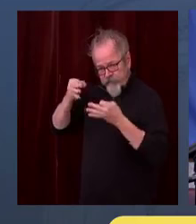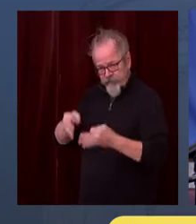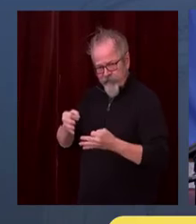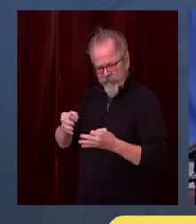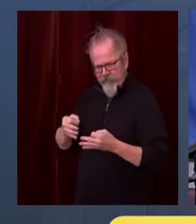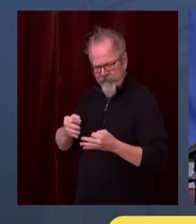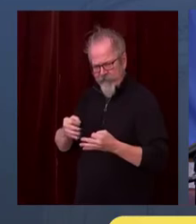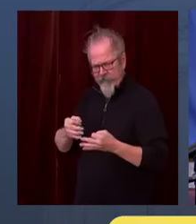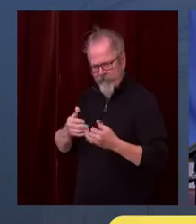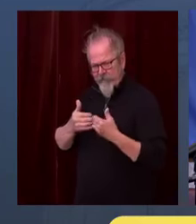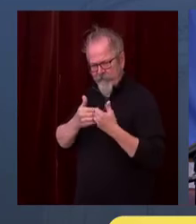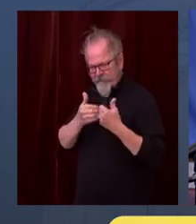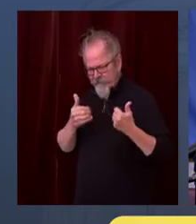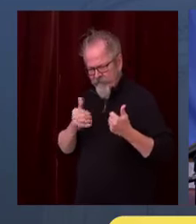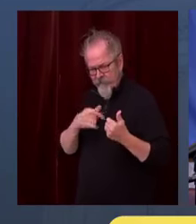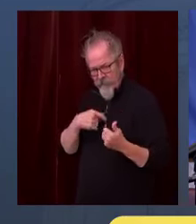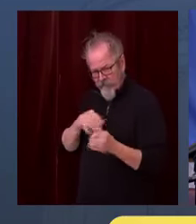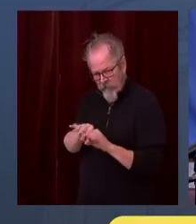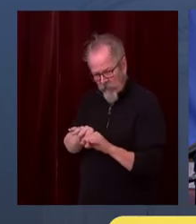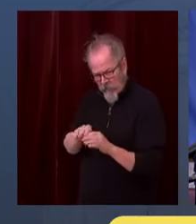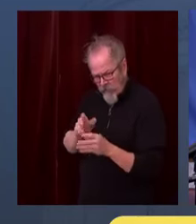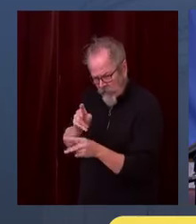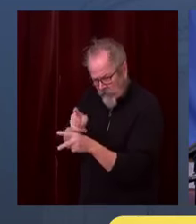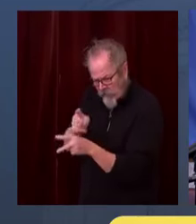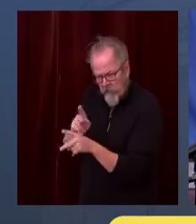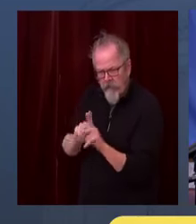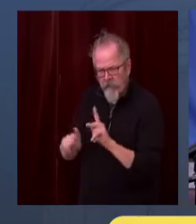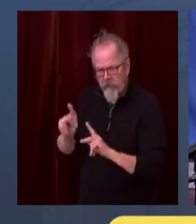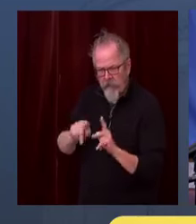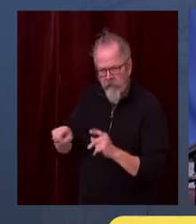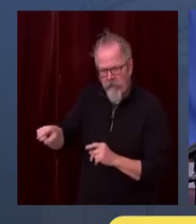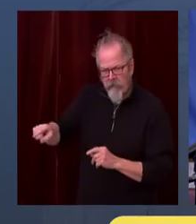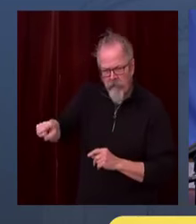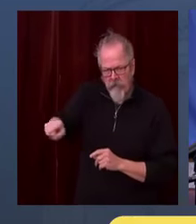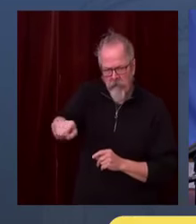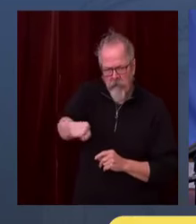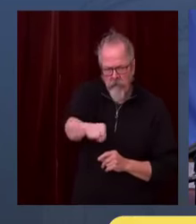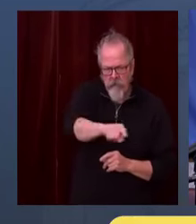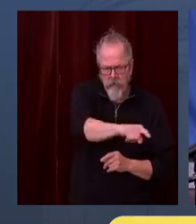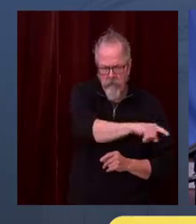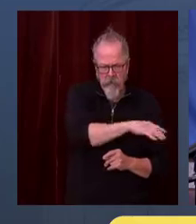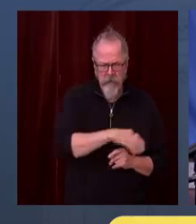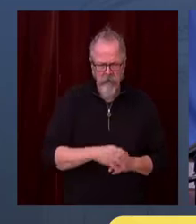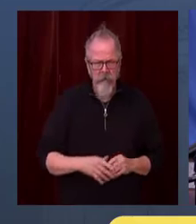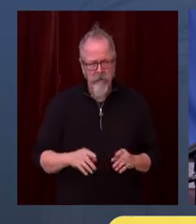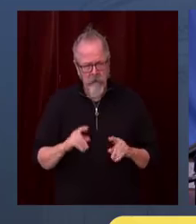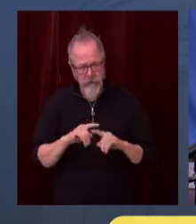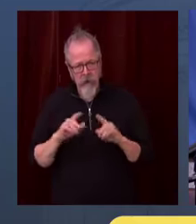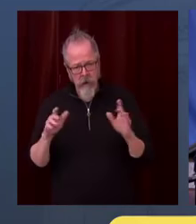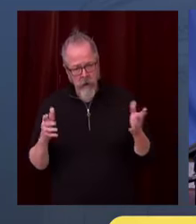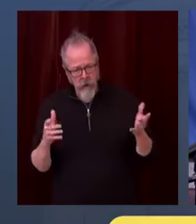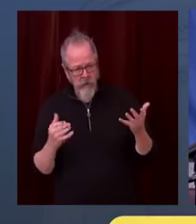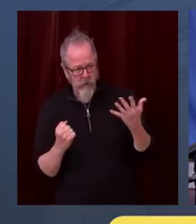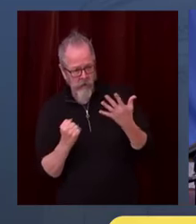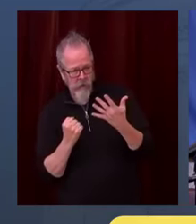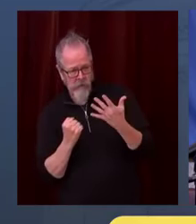that what is at stake here, which is life itself. And we're making some hard decisions in that regard.